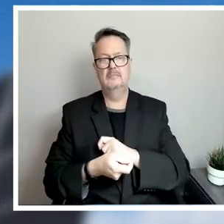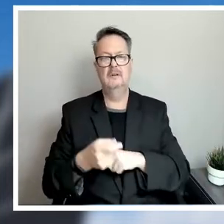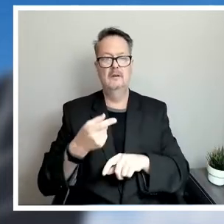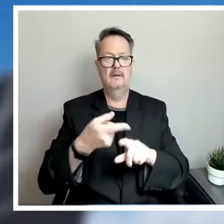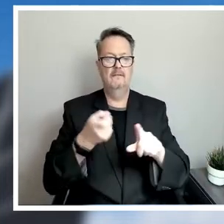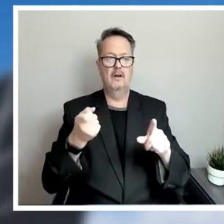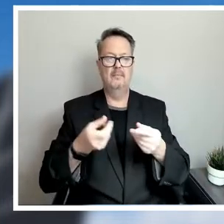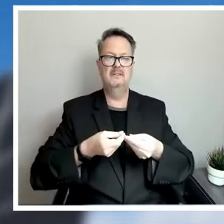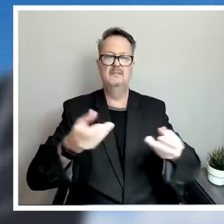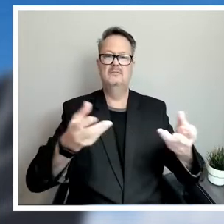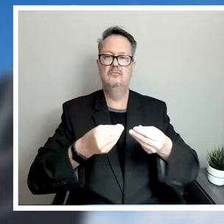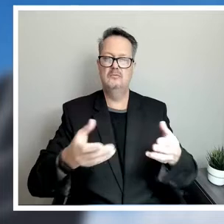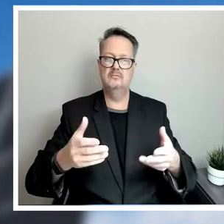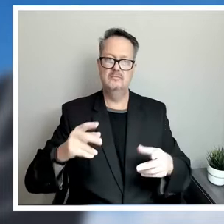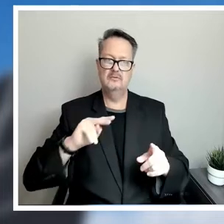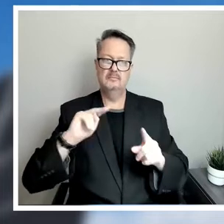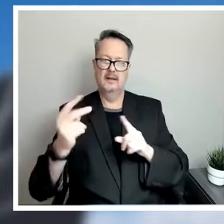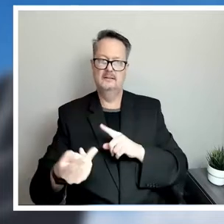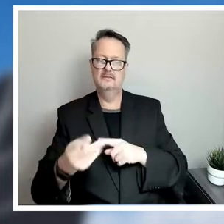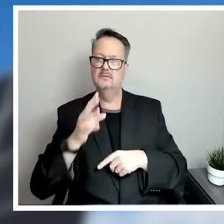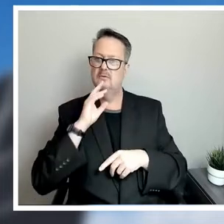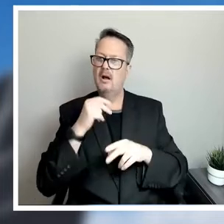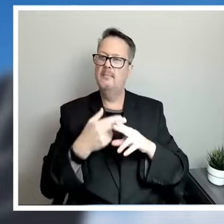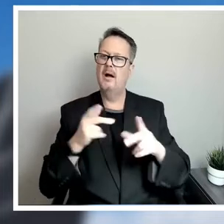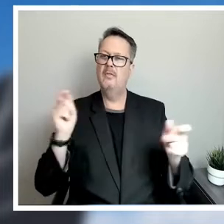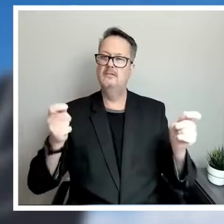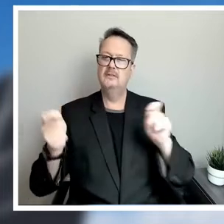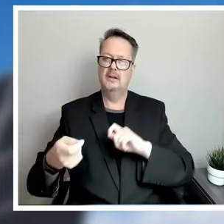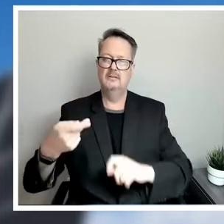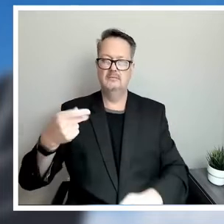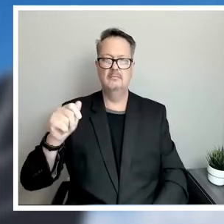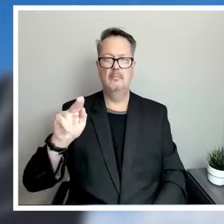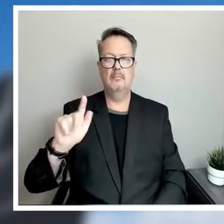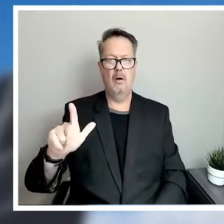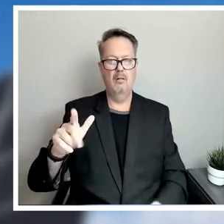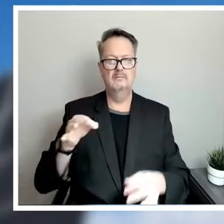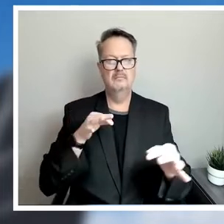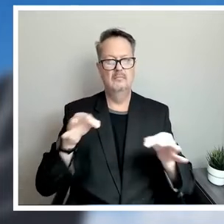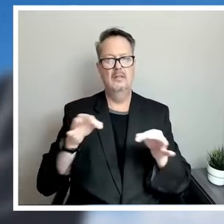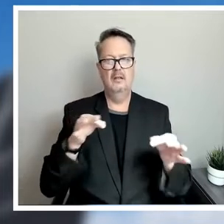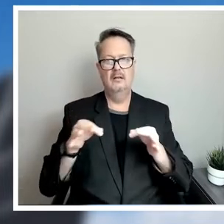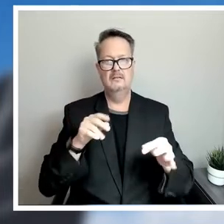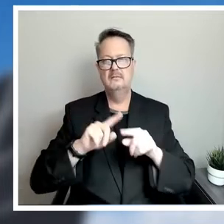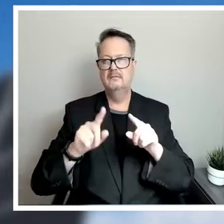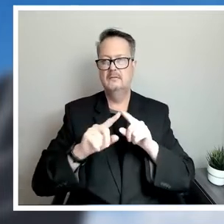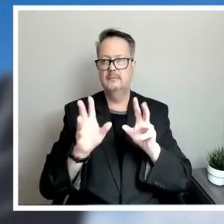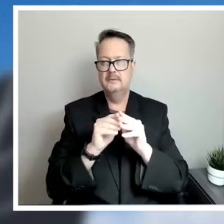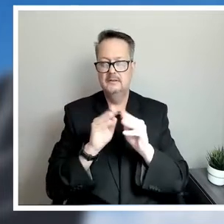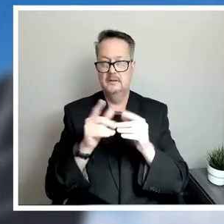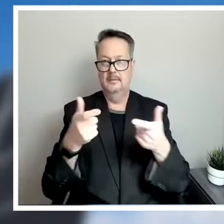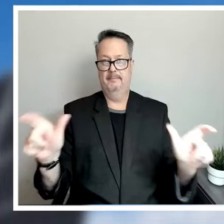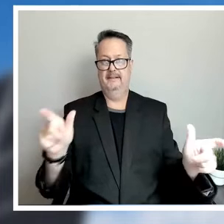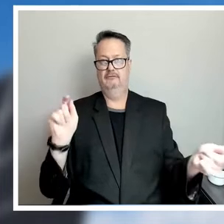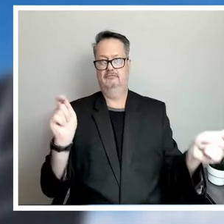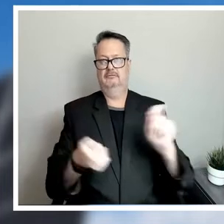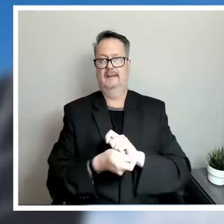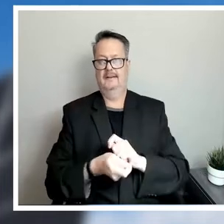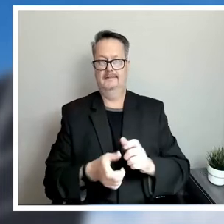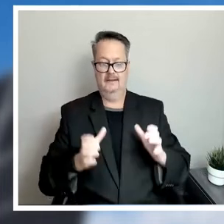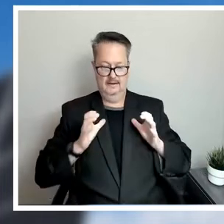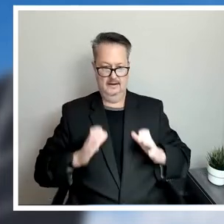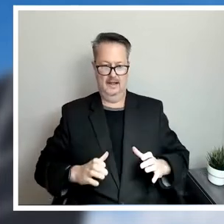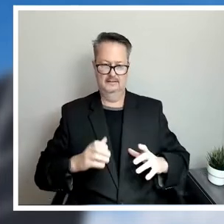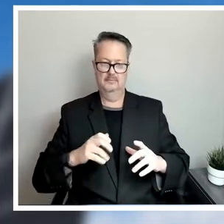length at various meetings about the changes that we've done. The big change that we've done from a customer impact